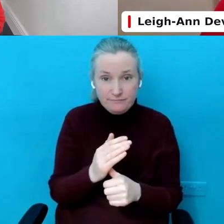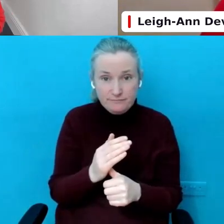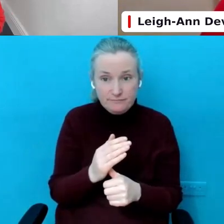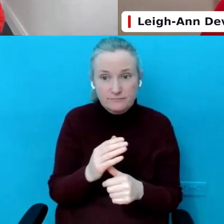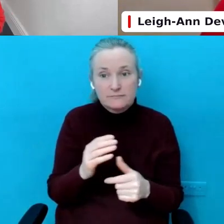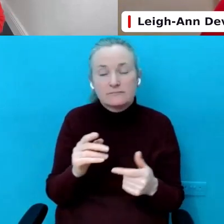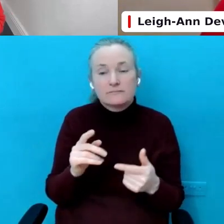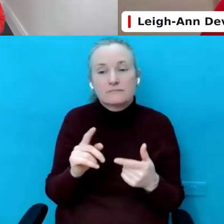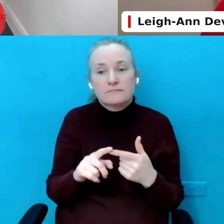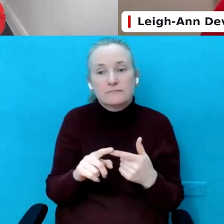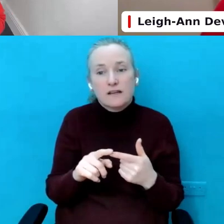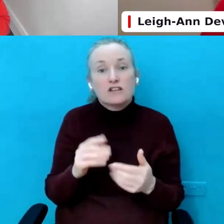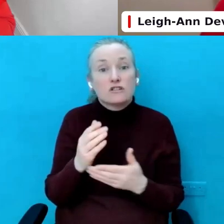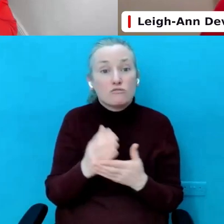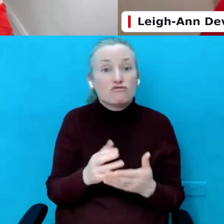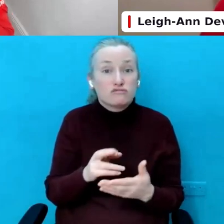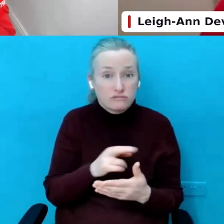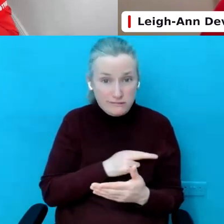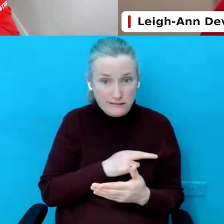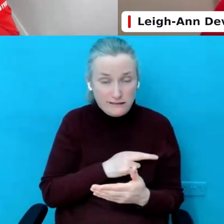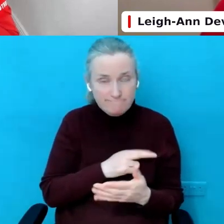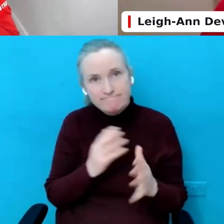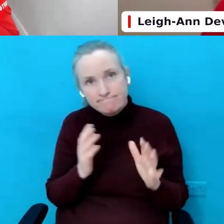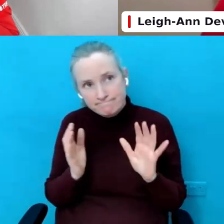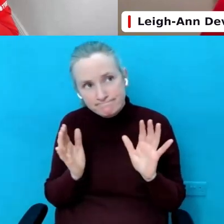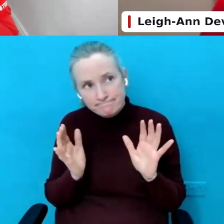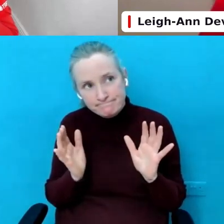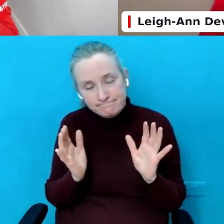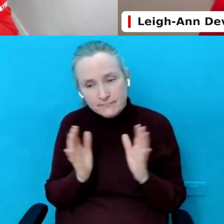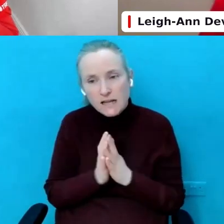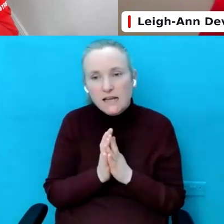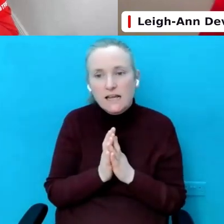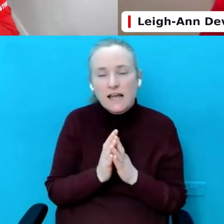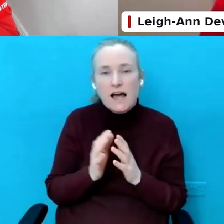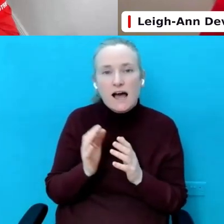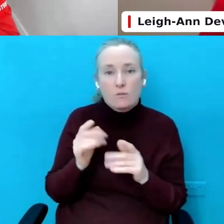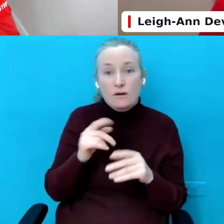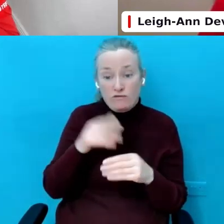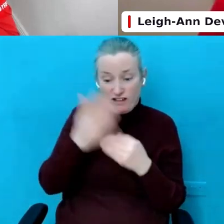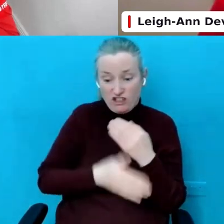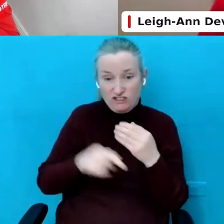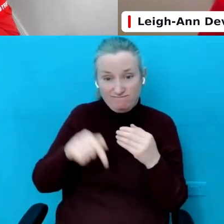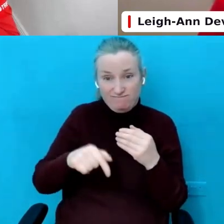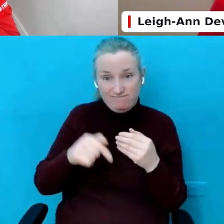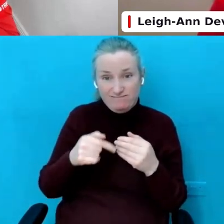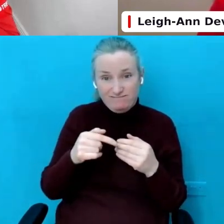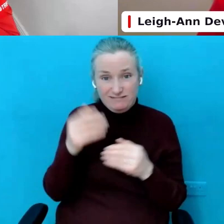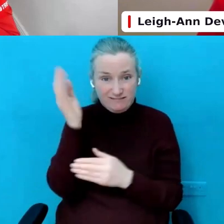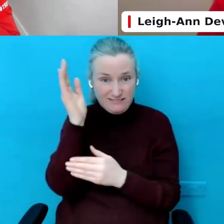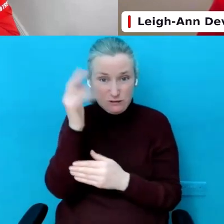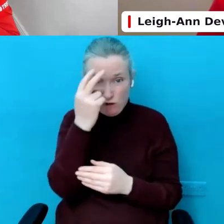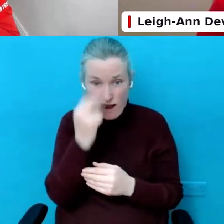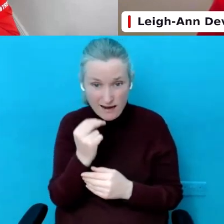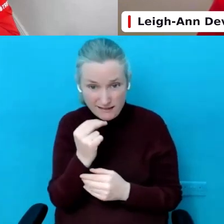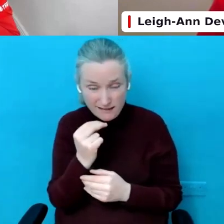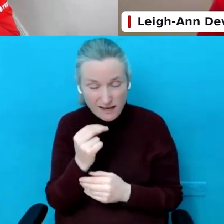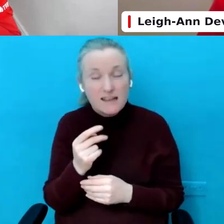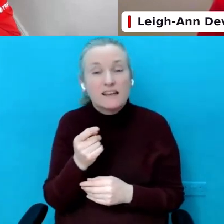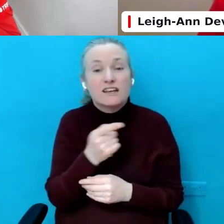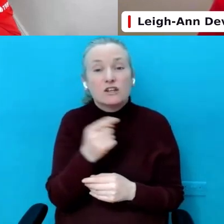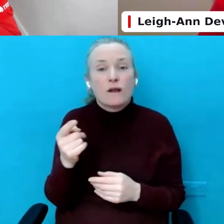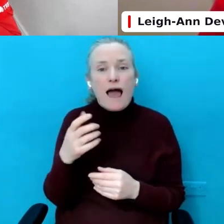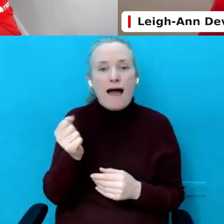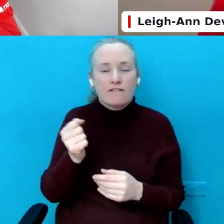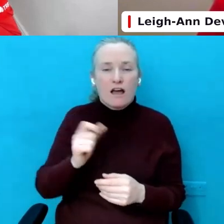You know, some really, I guess that when you finish this webinar tonight. That you will have the